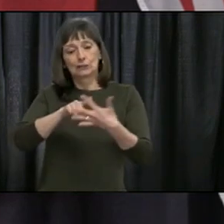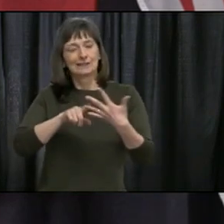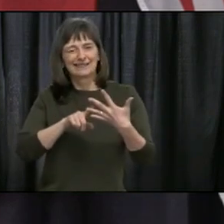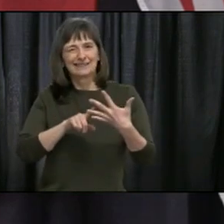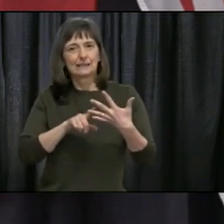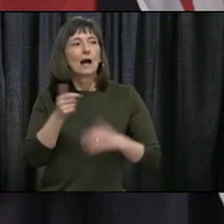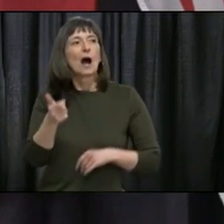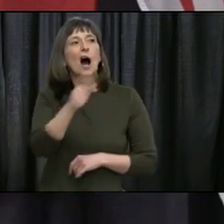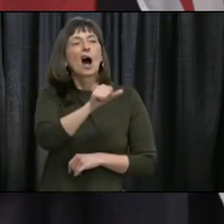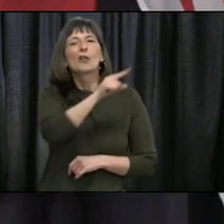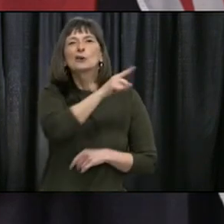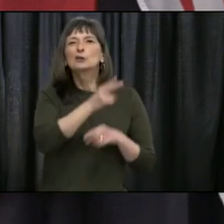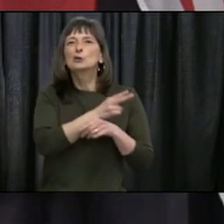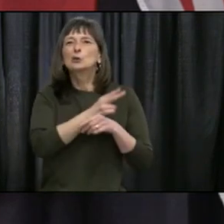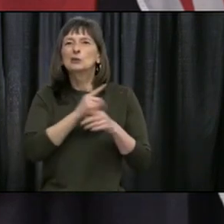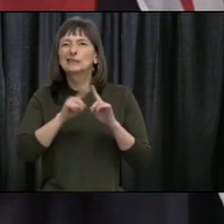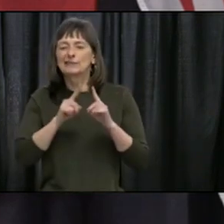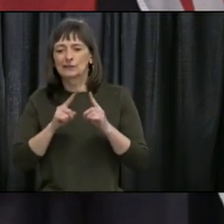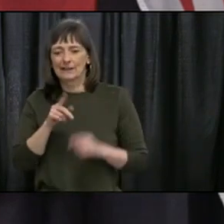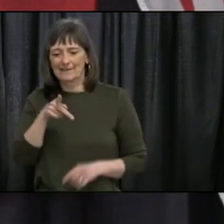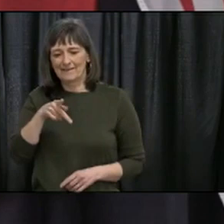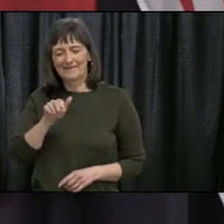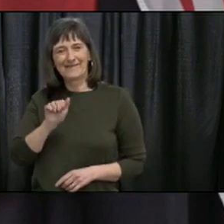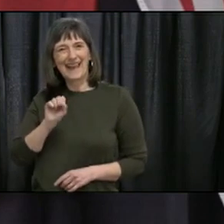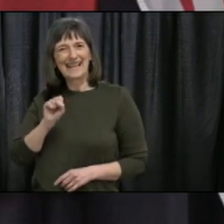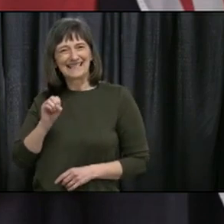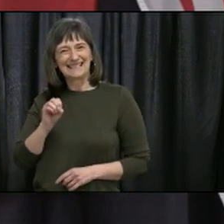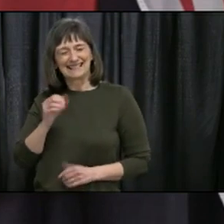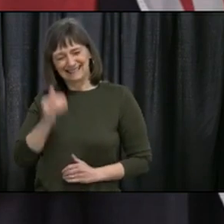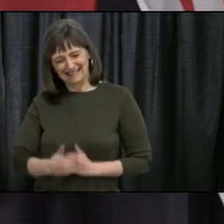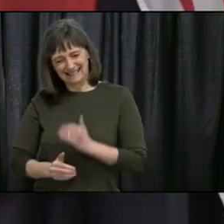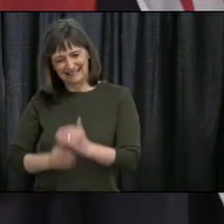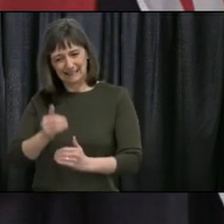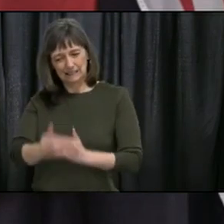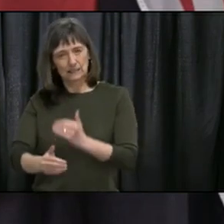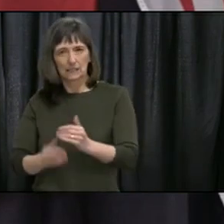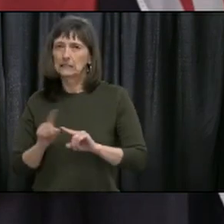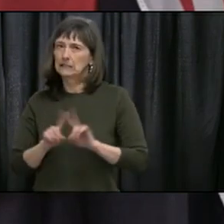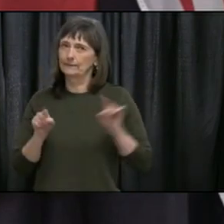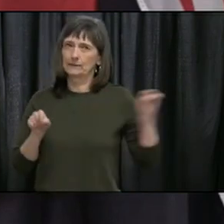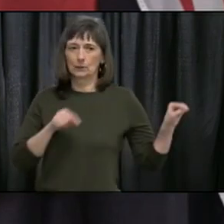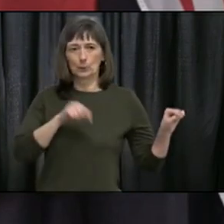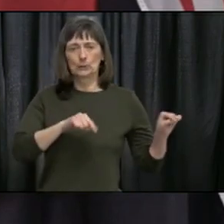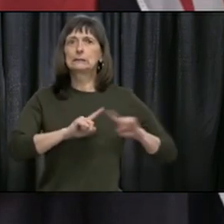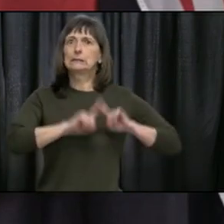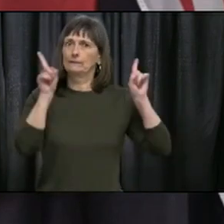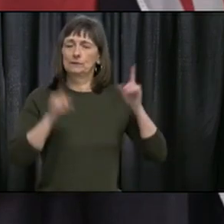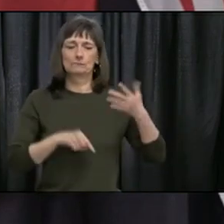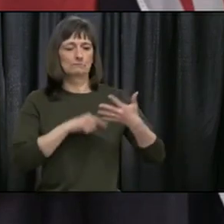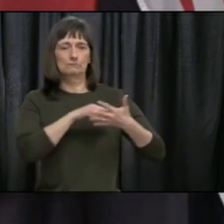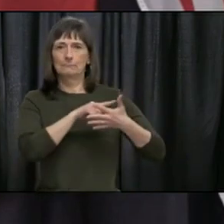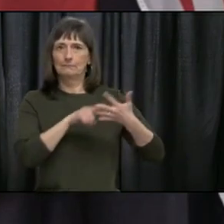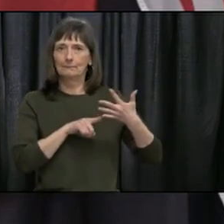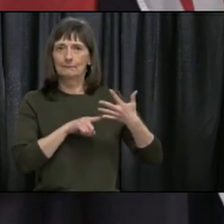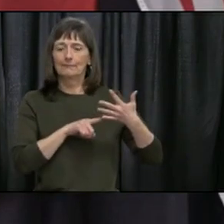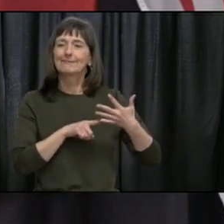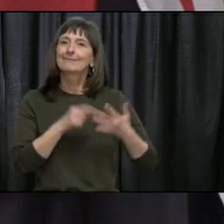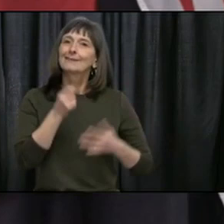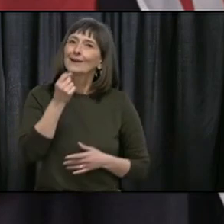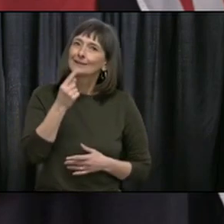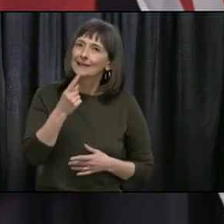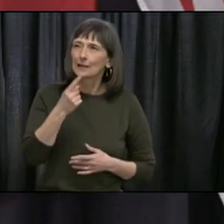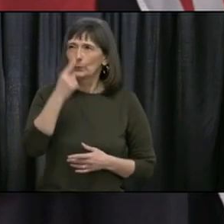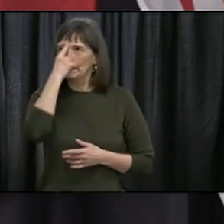a point system or a phased-in system. So, keep in mind, you know, with the requirement for PPE, there's also